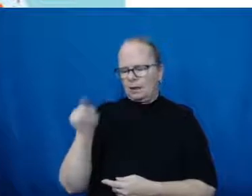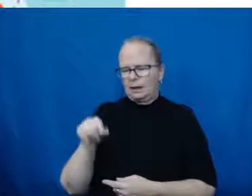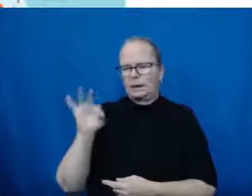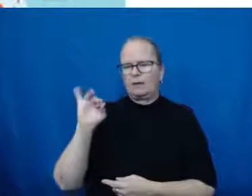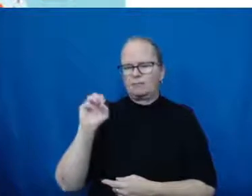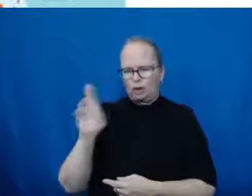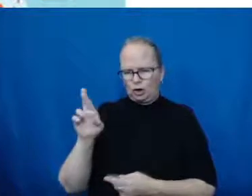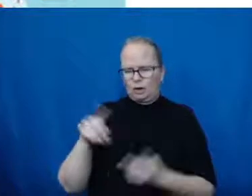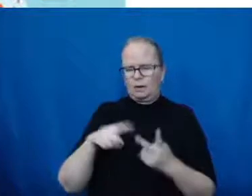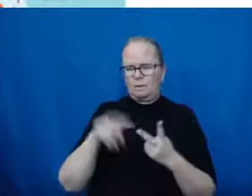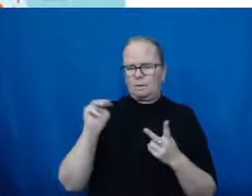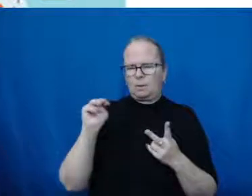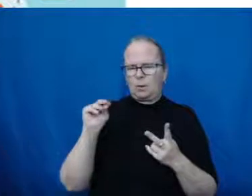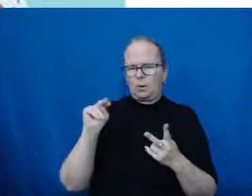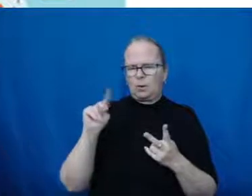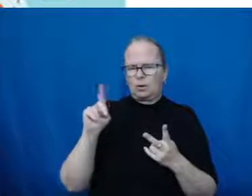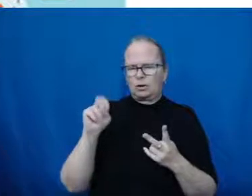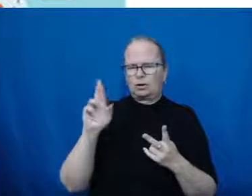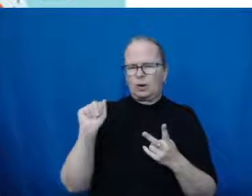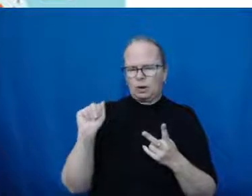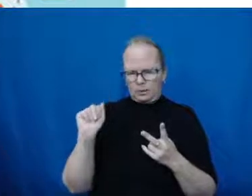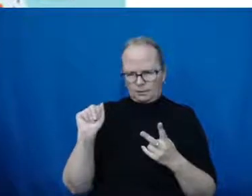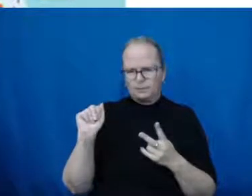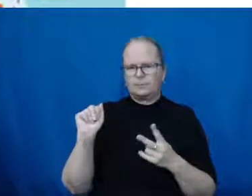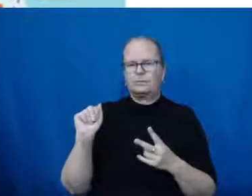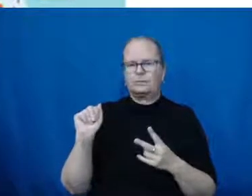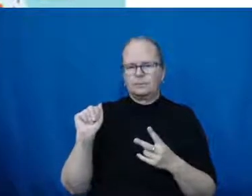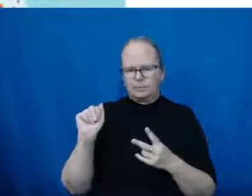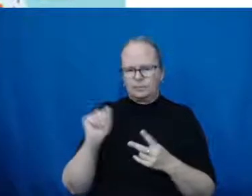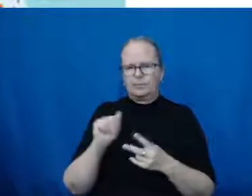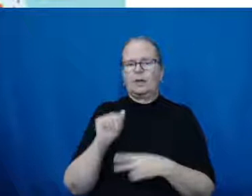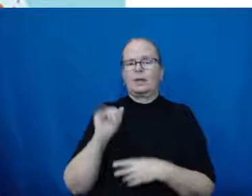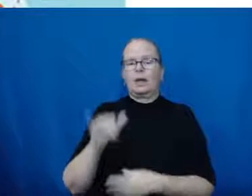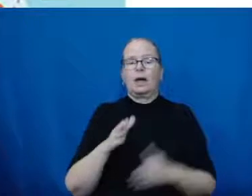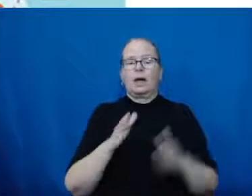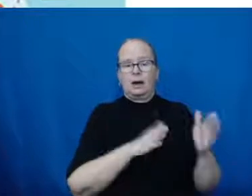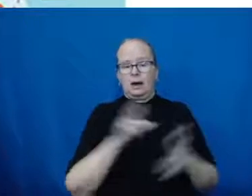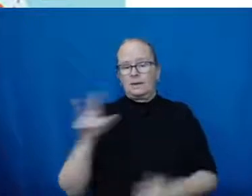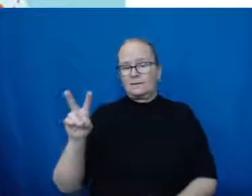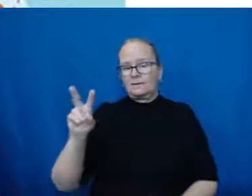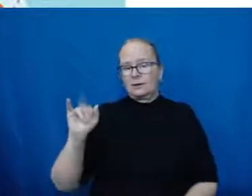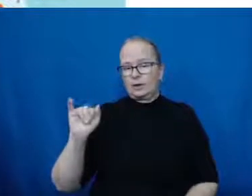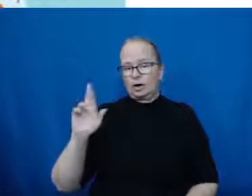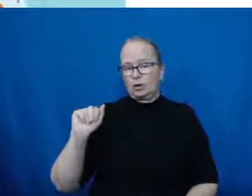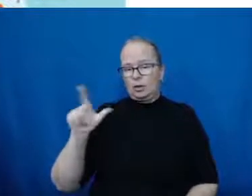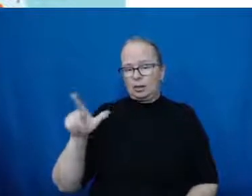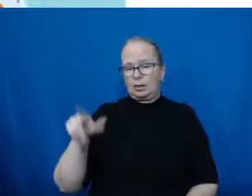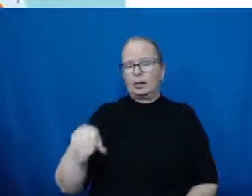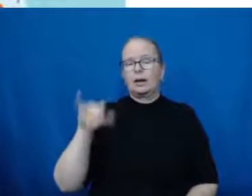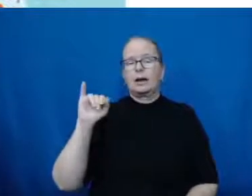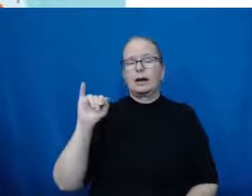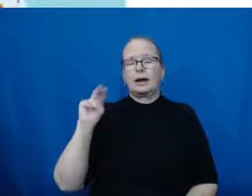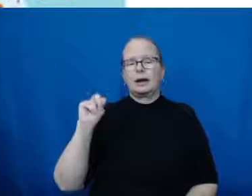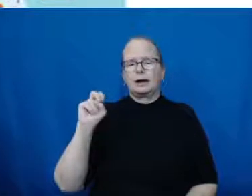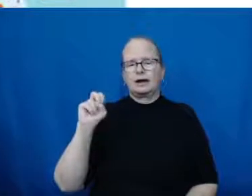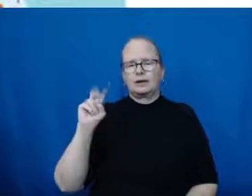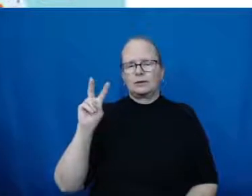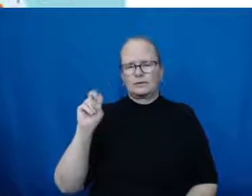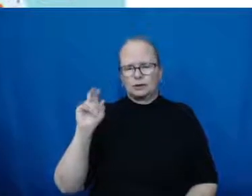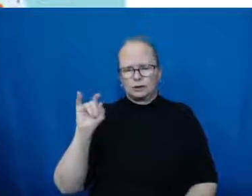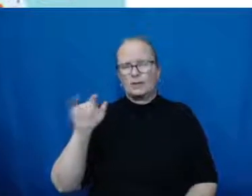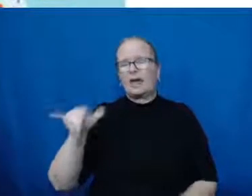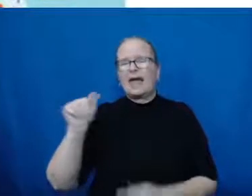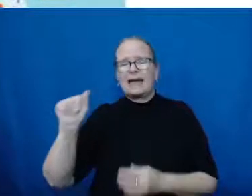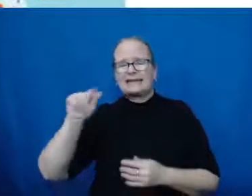are AstraZeneca and the Janssen vaccine, but we have not been using the Janssen vaccine in Alberta yet.